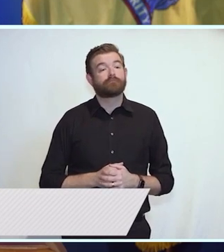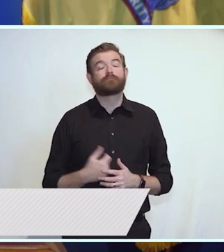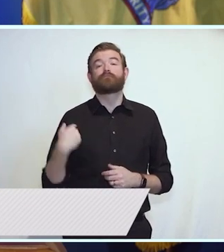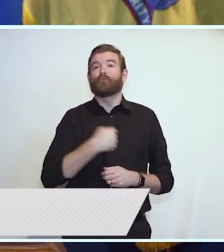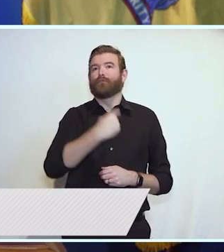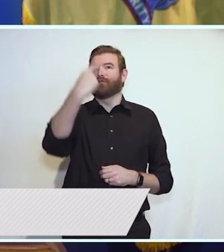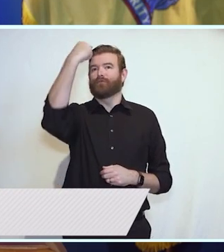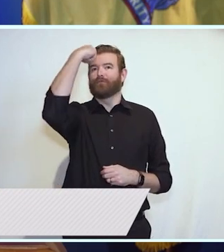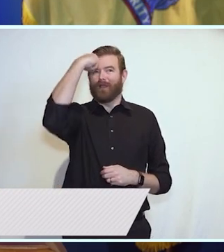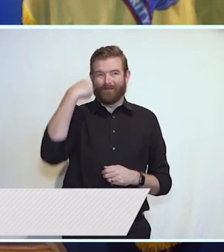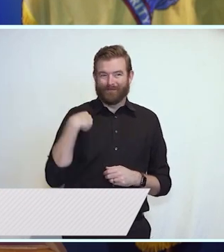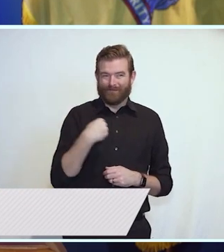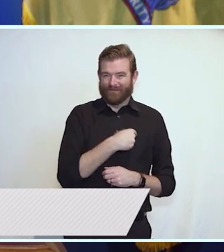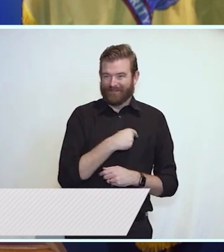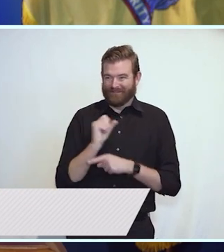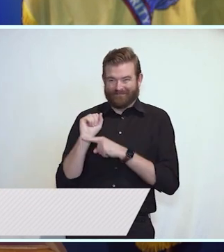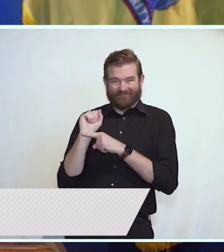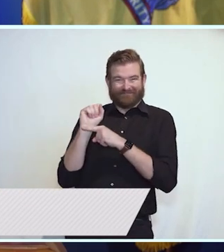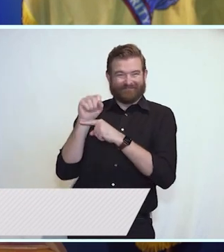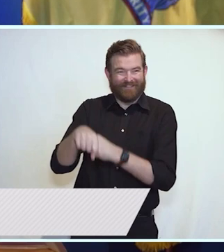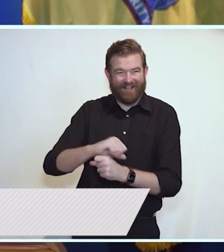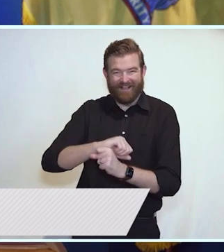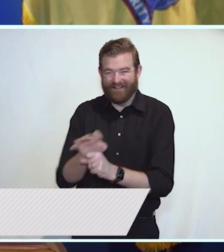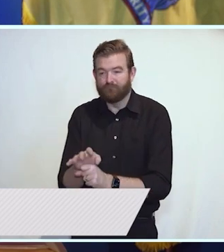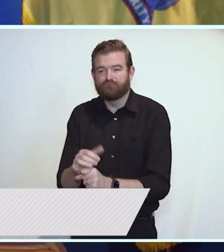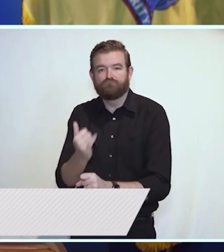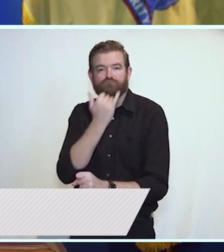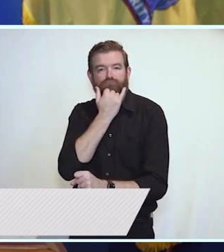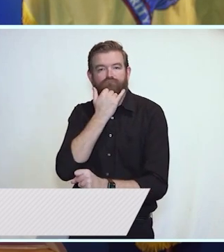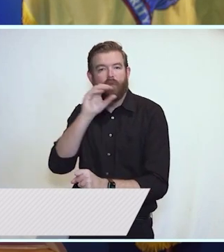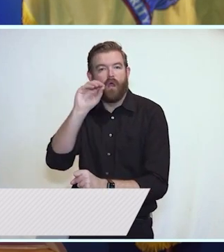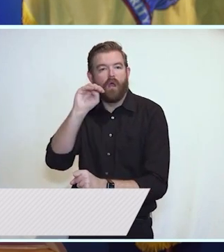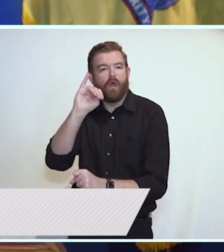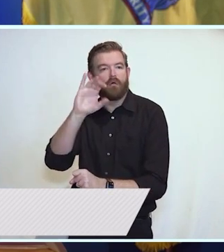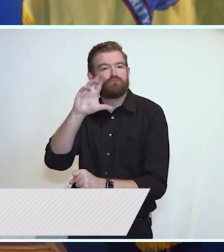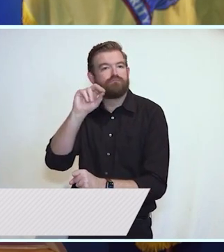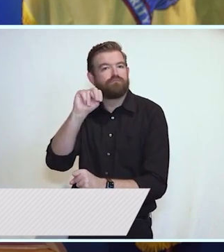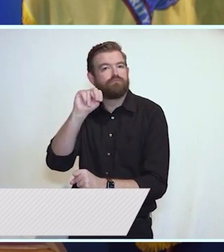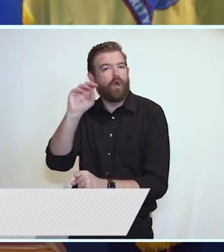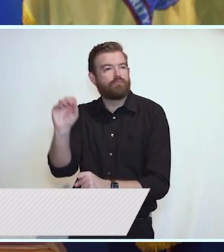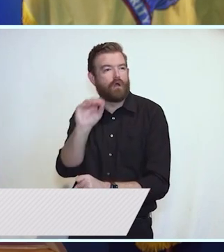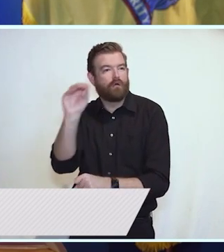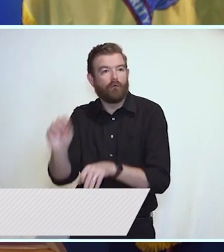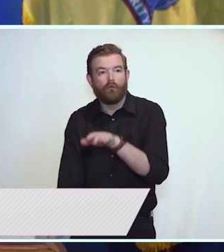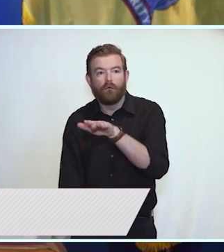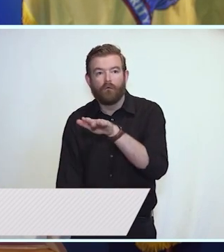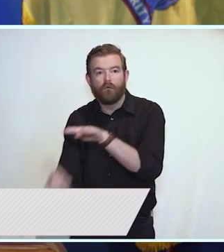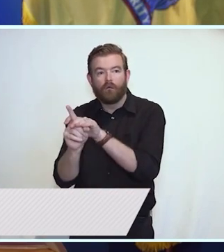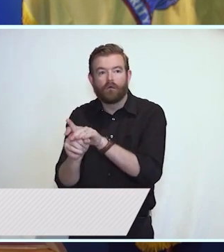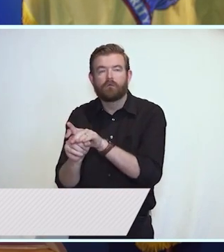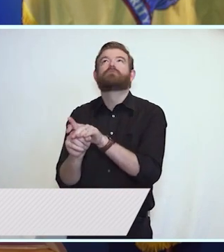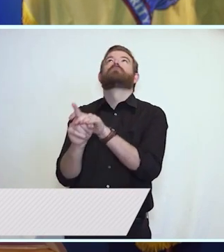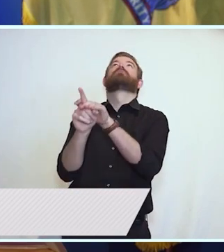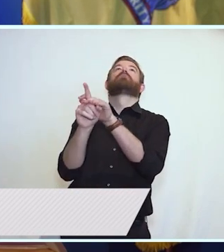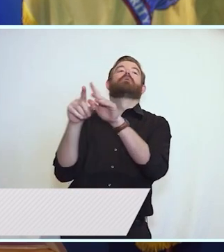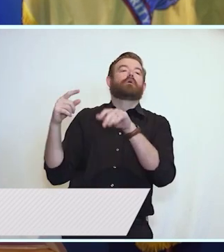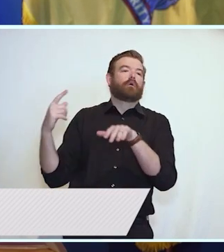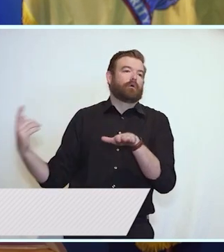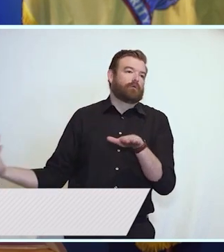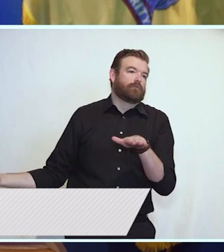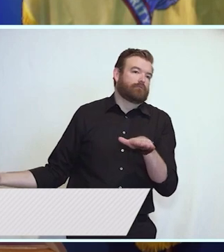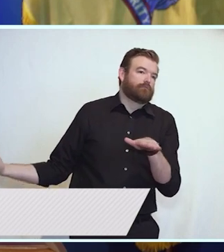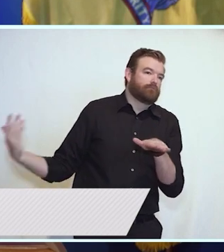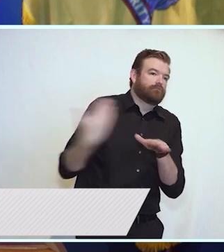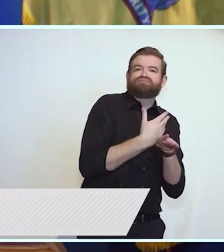Just as we thought we had finally gotten ahead of COVID, the Omicron variant came along. Omicron is doing its best to stop